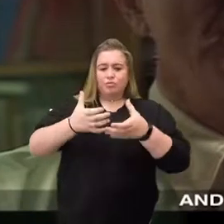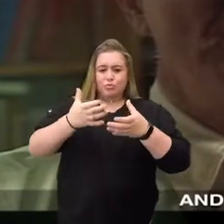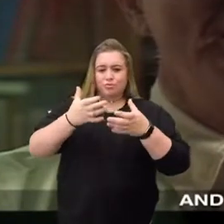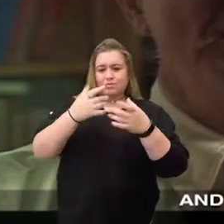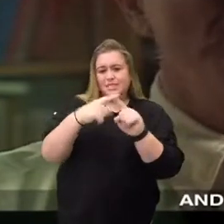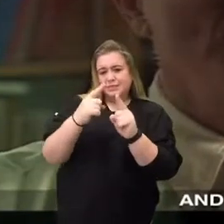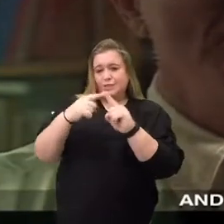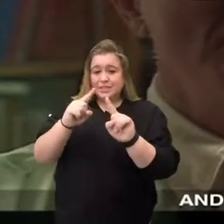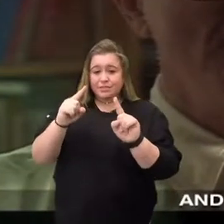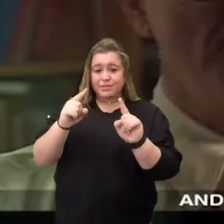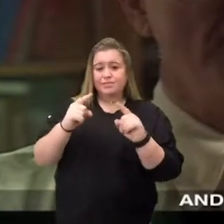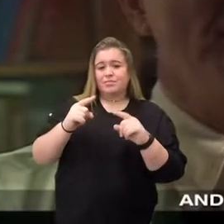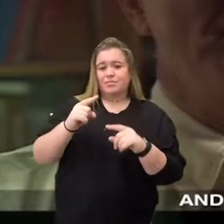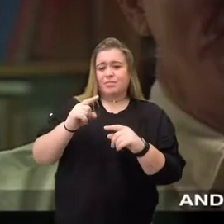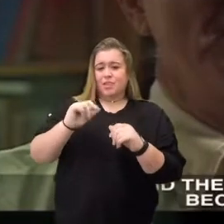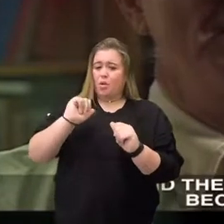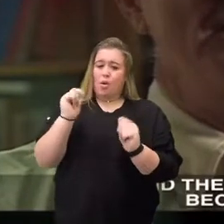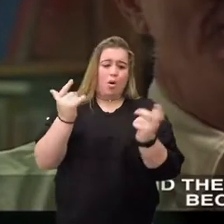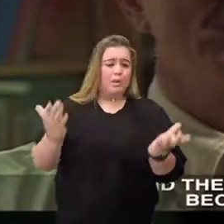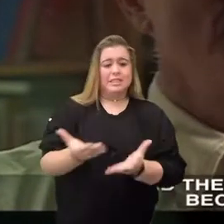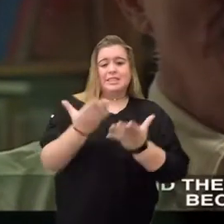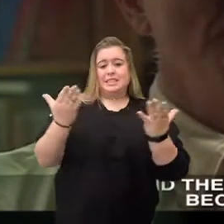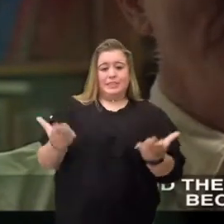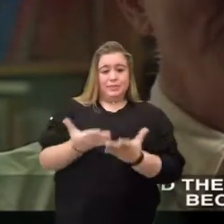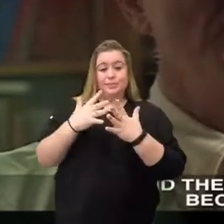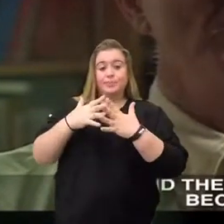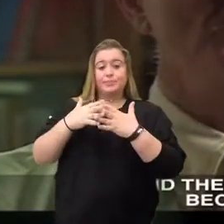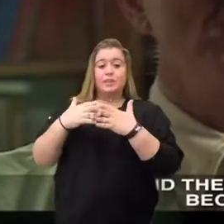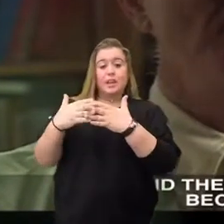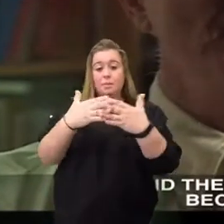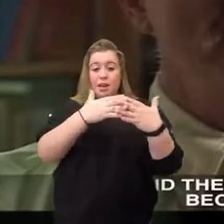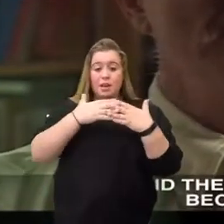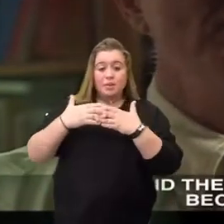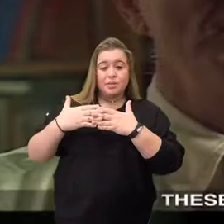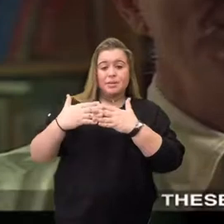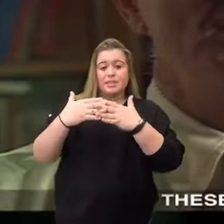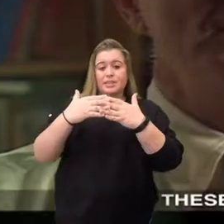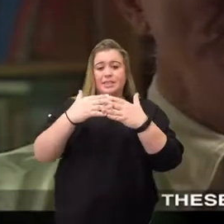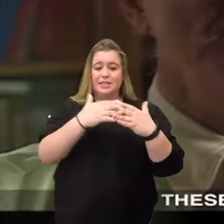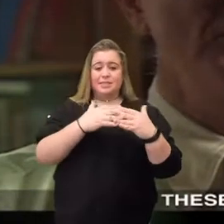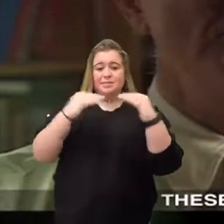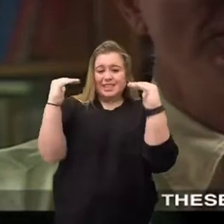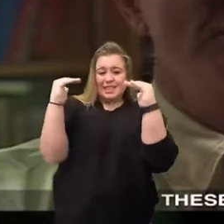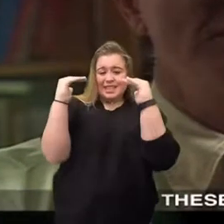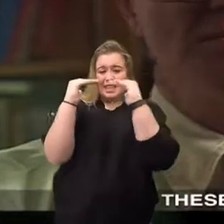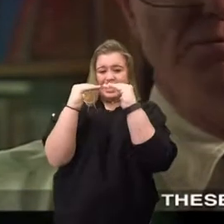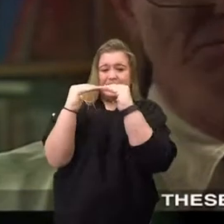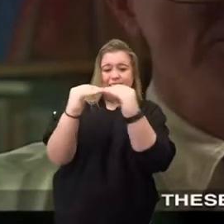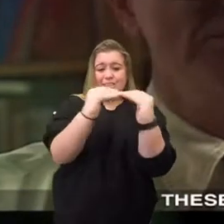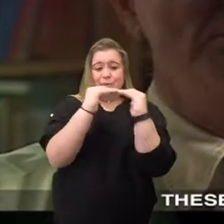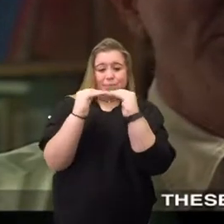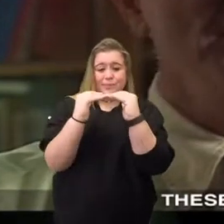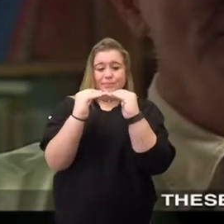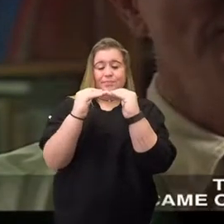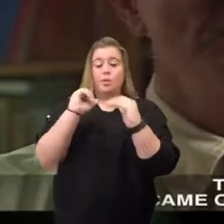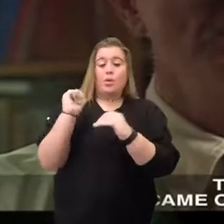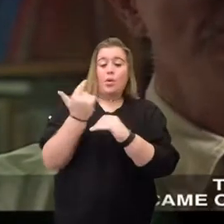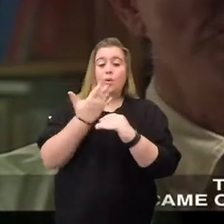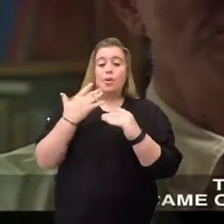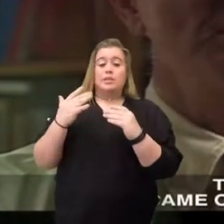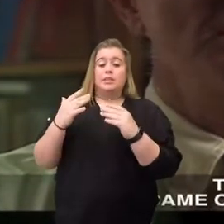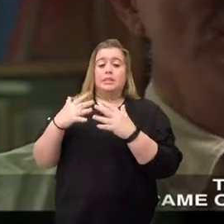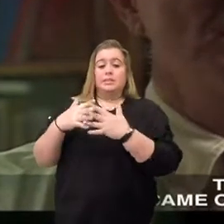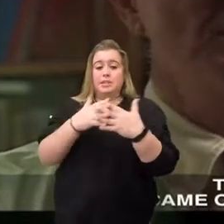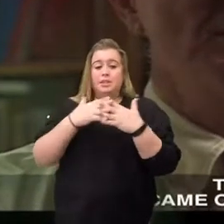and equally American. And they're equally American because they believe in these ideals, these beliefs,